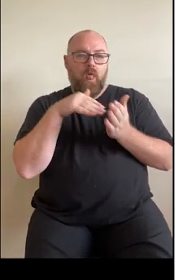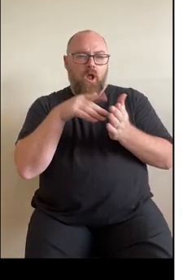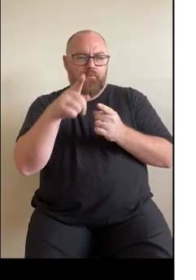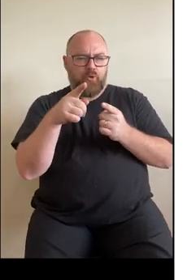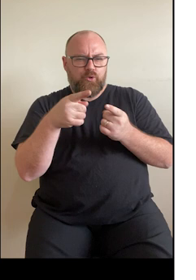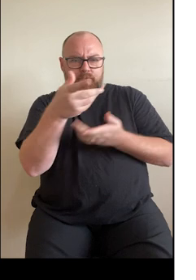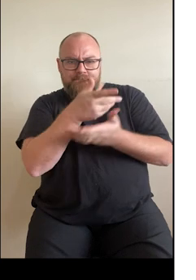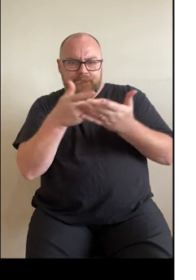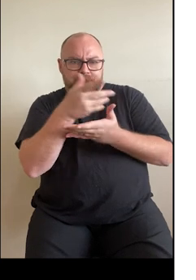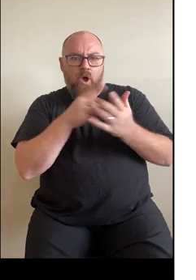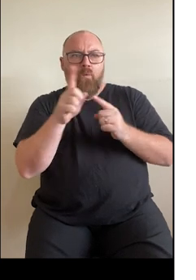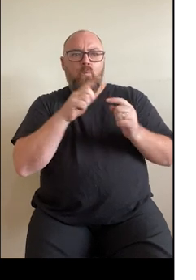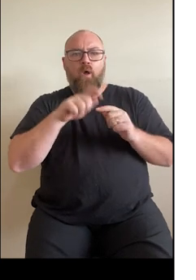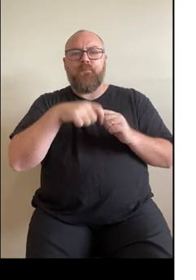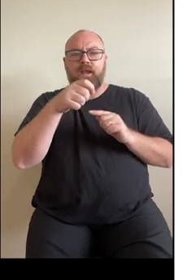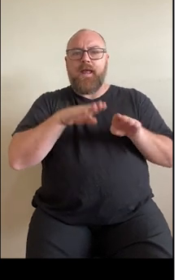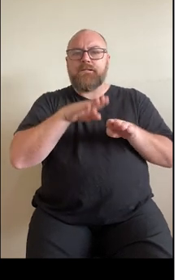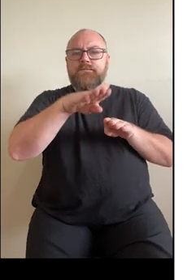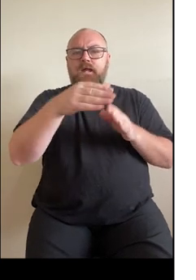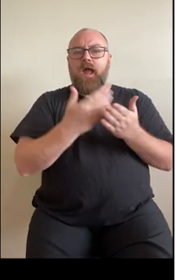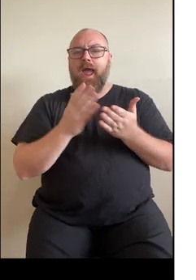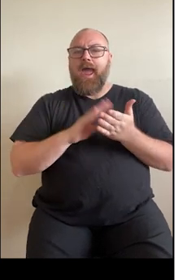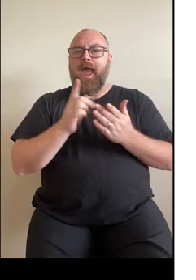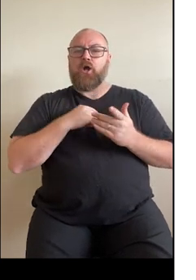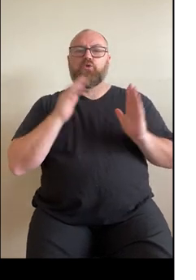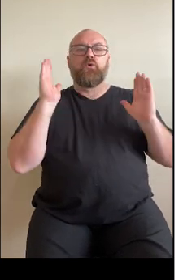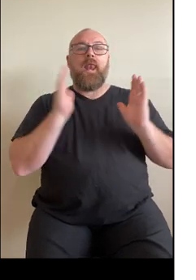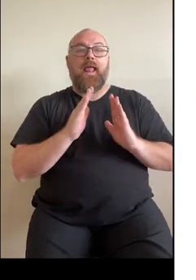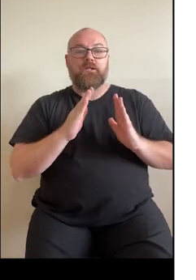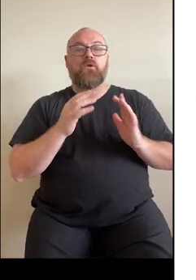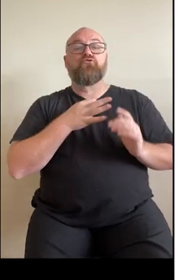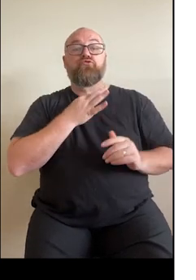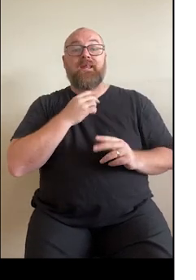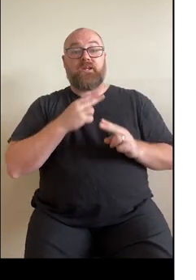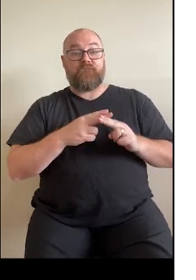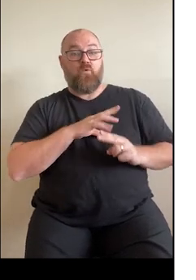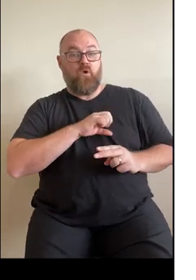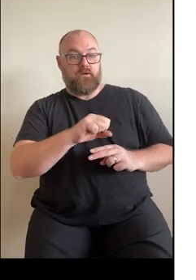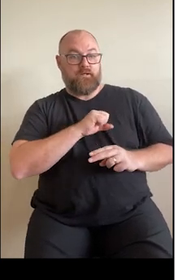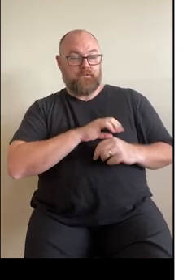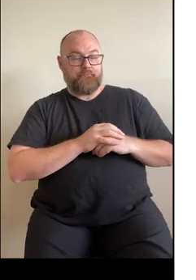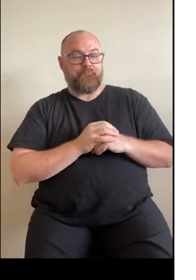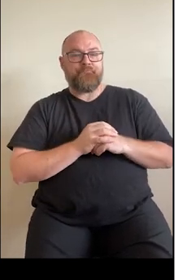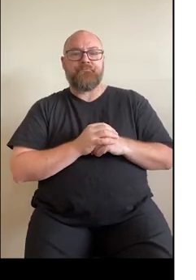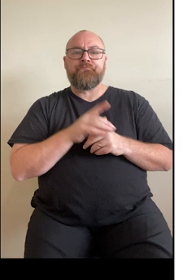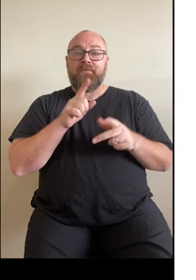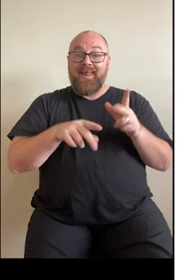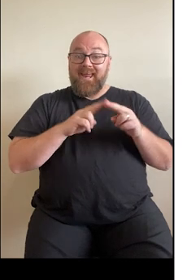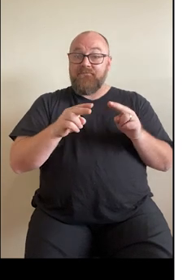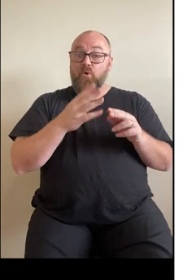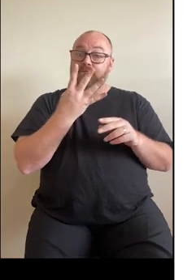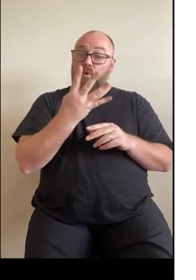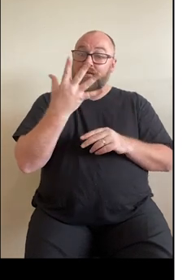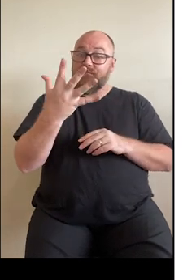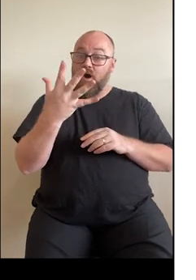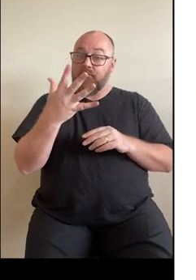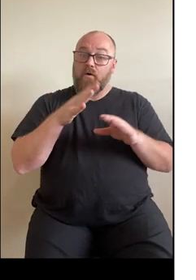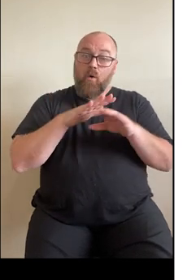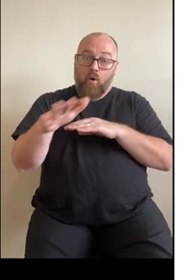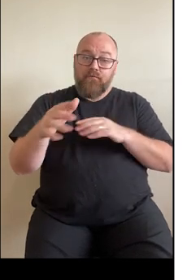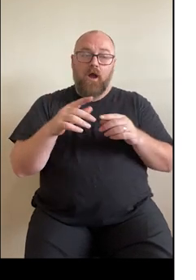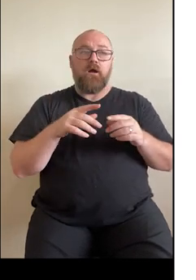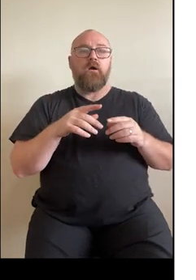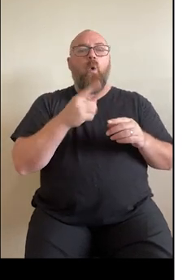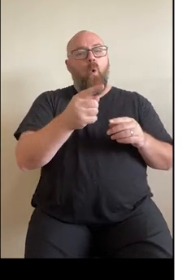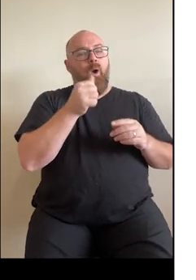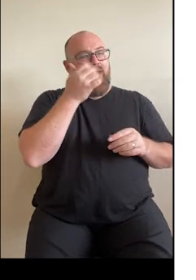discuss the next steps you can take to lower this risk. If you're 45 and over or 30 years and over above for Aboriginal